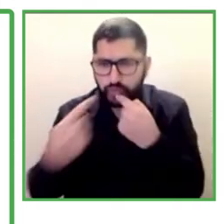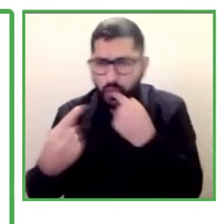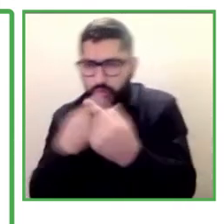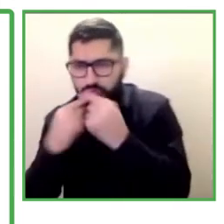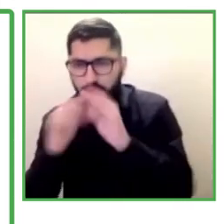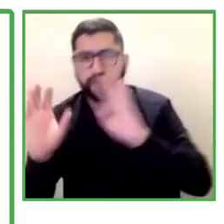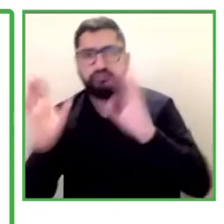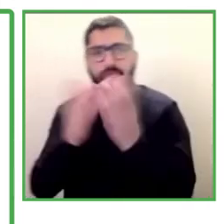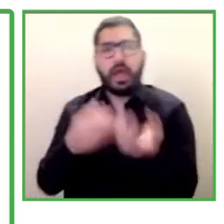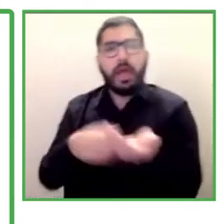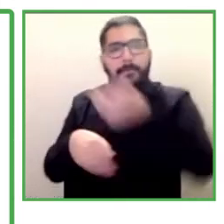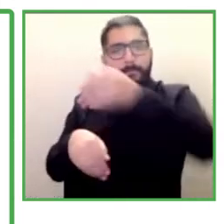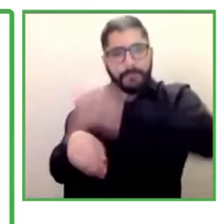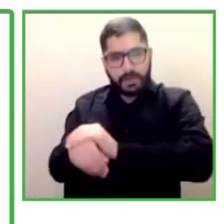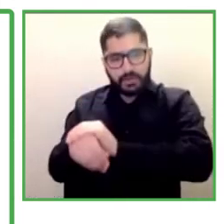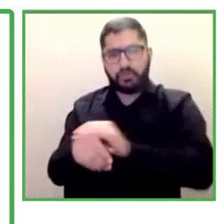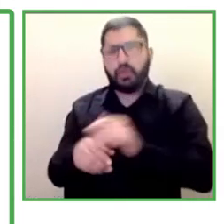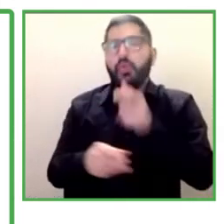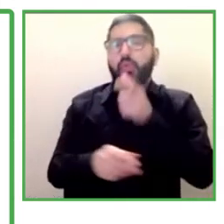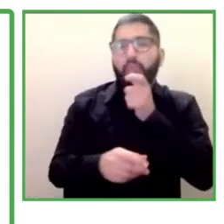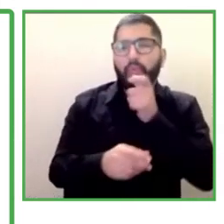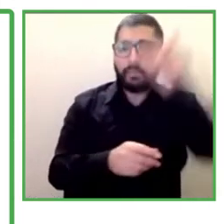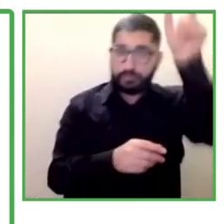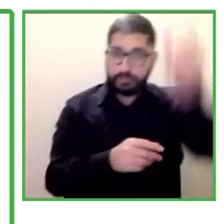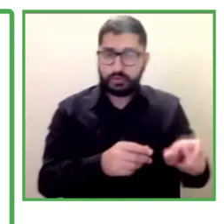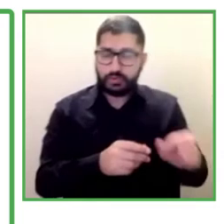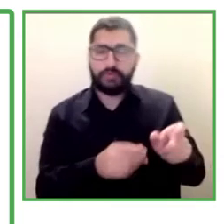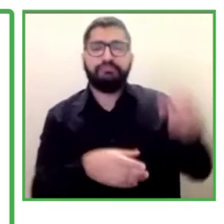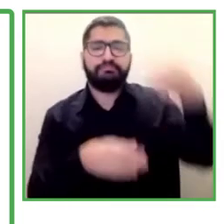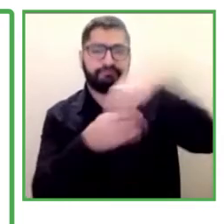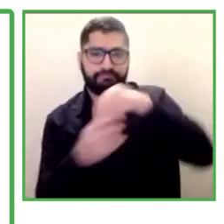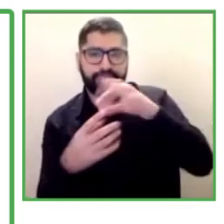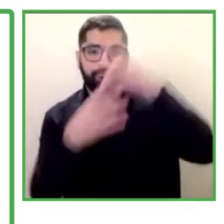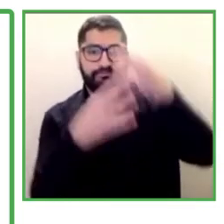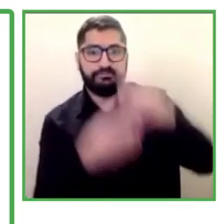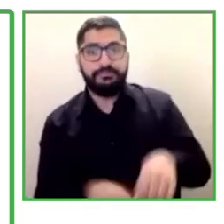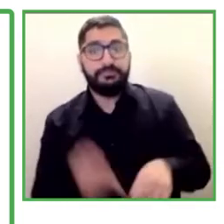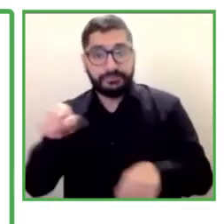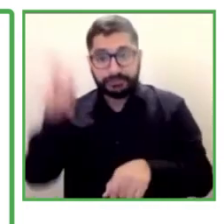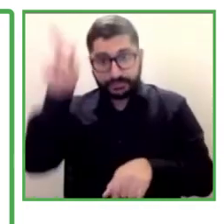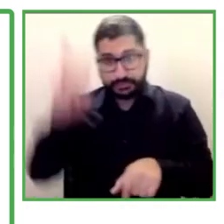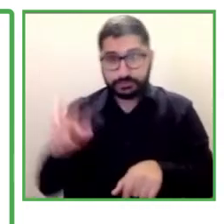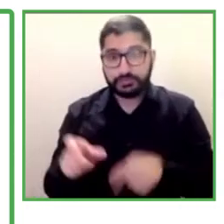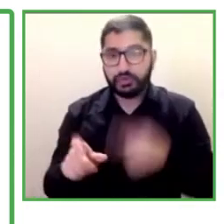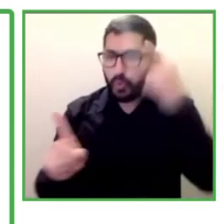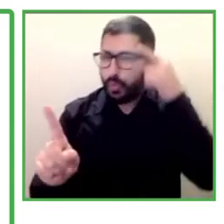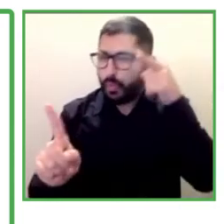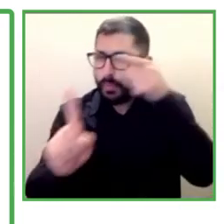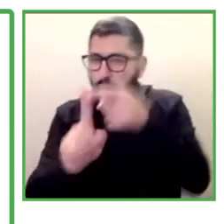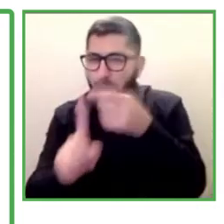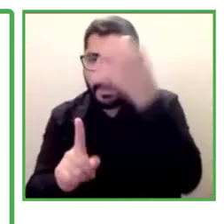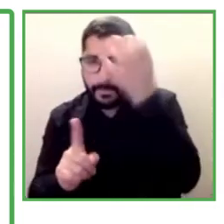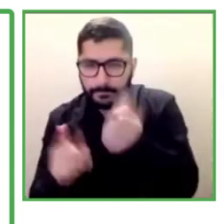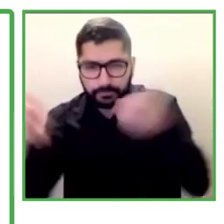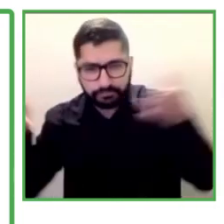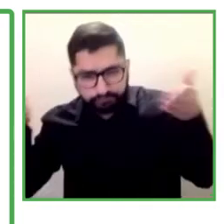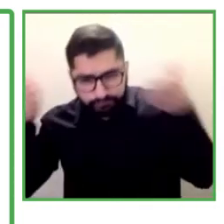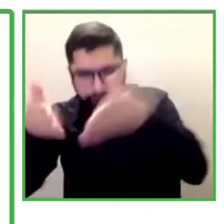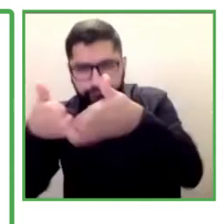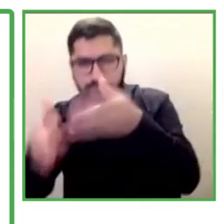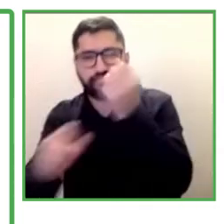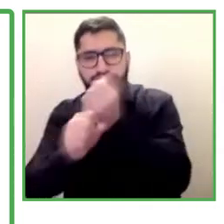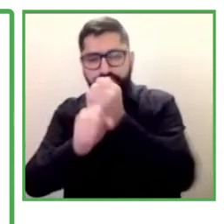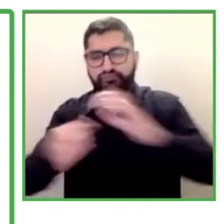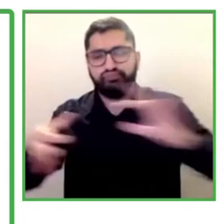who are the actors and that fundamentally, this has as an objective to generate this alliance between